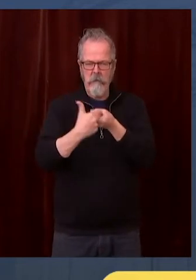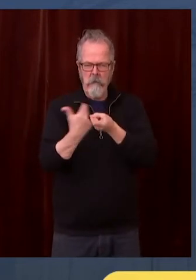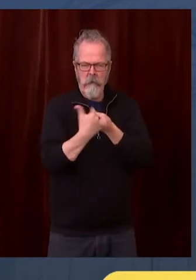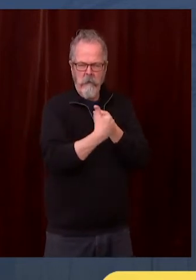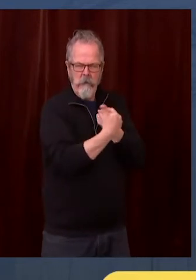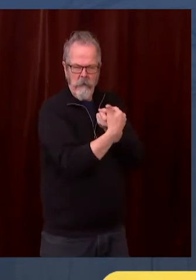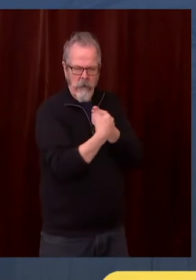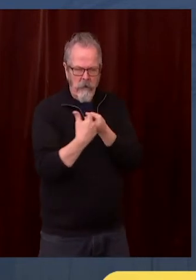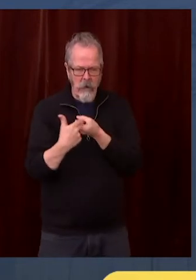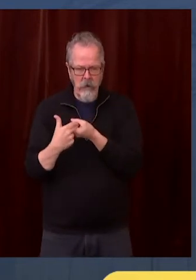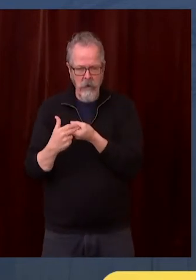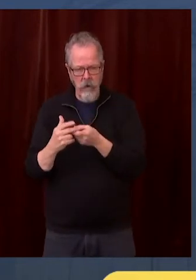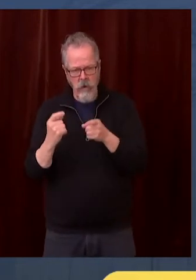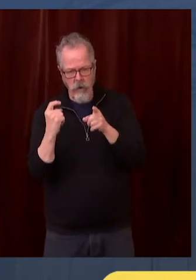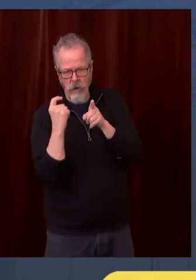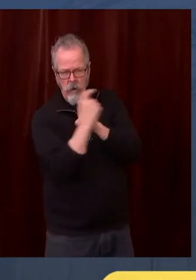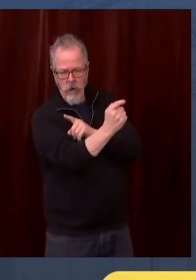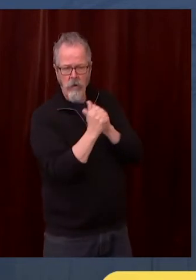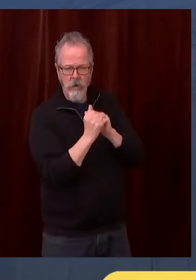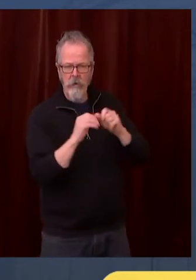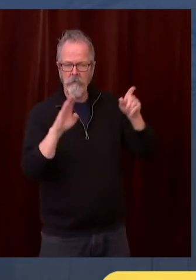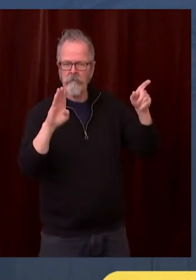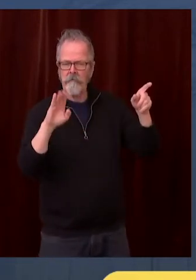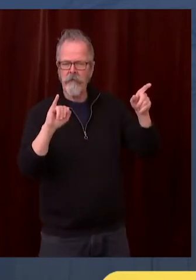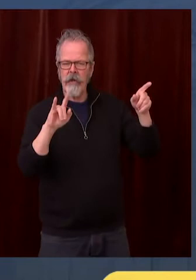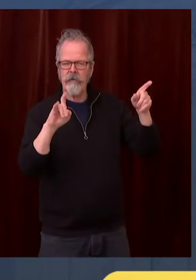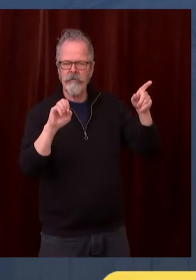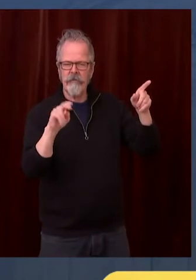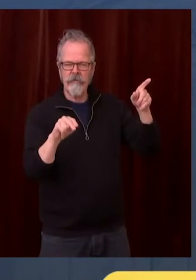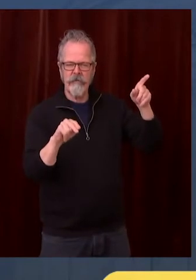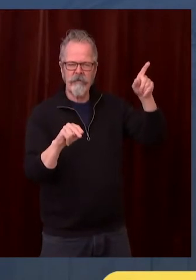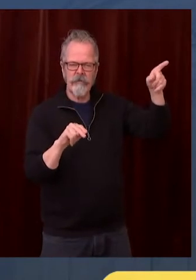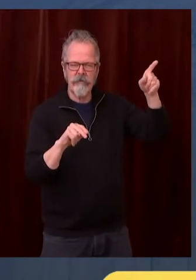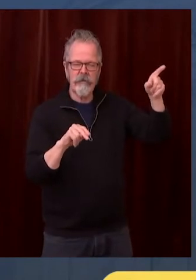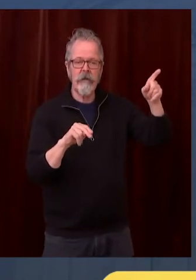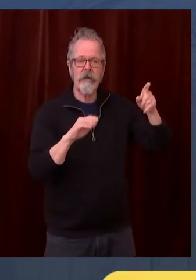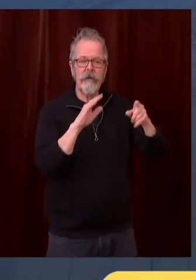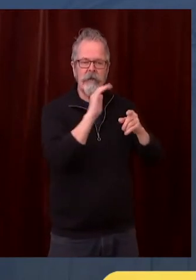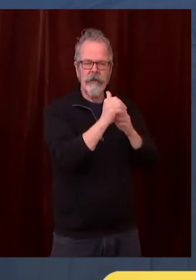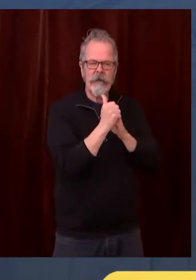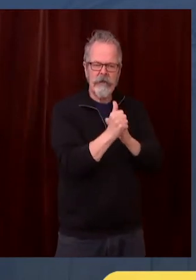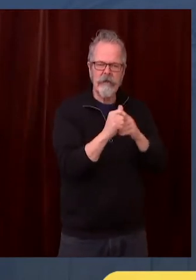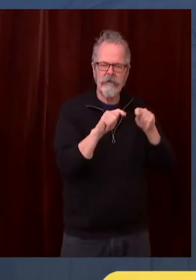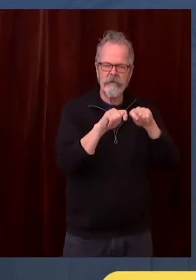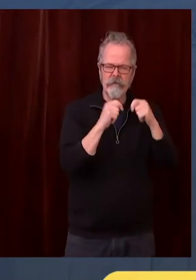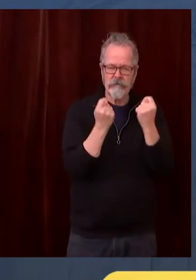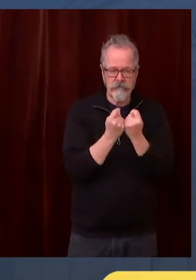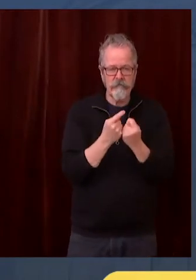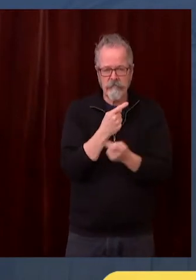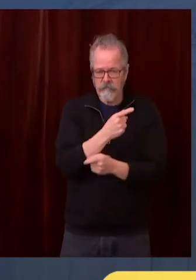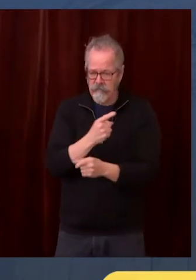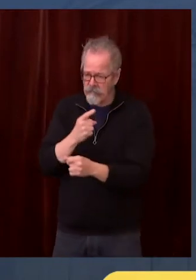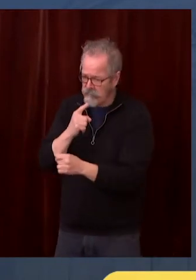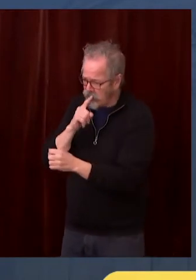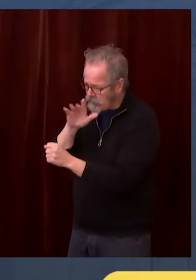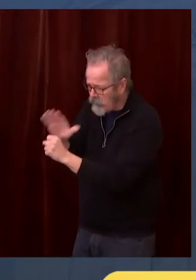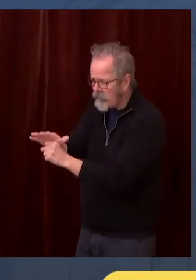And they told us just a couple hours ago that we could expect a 16% increase in our allotment